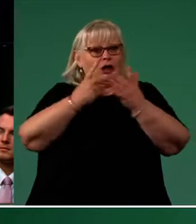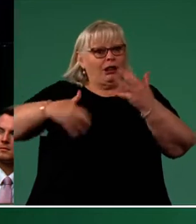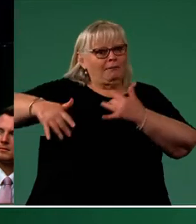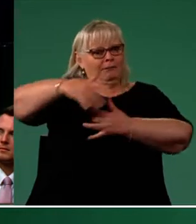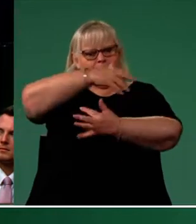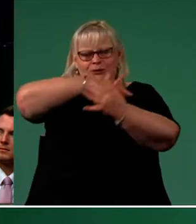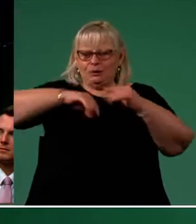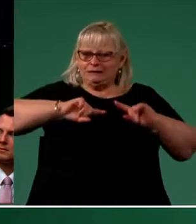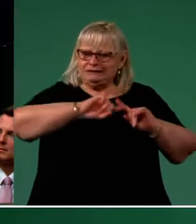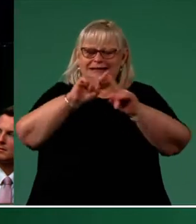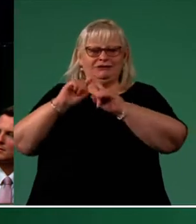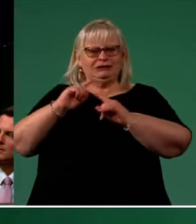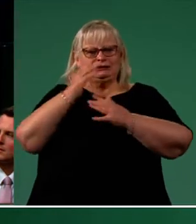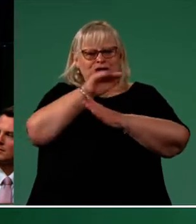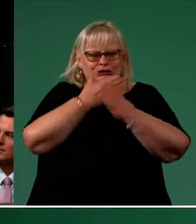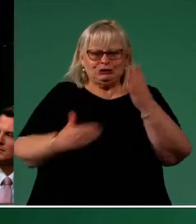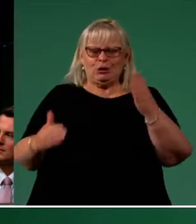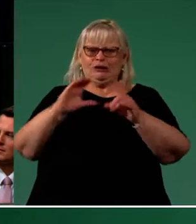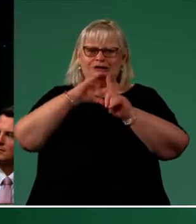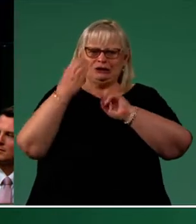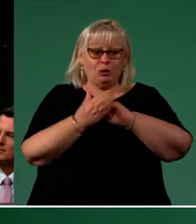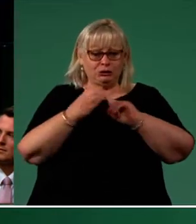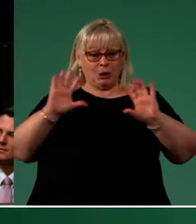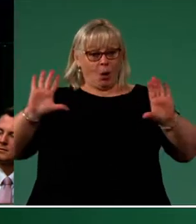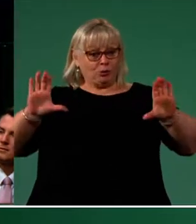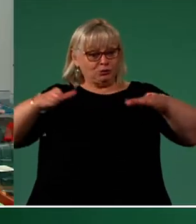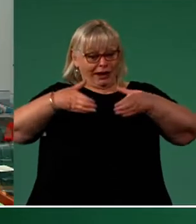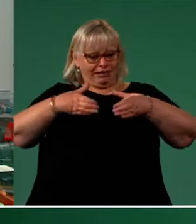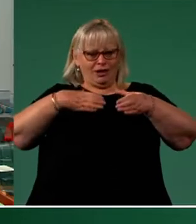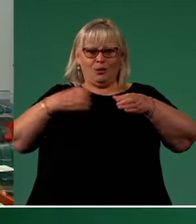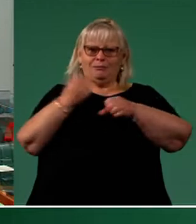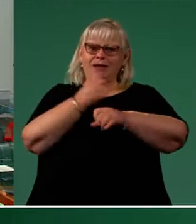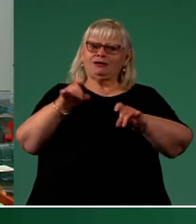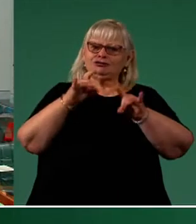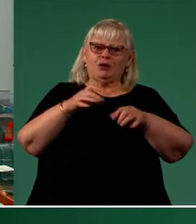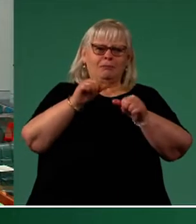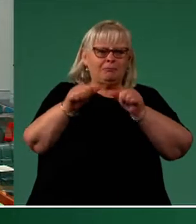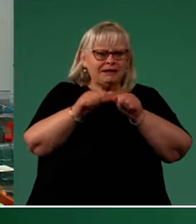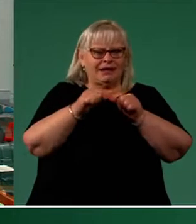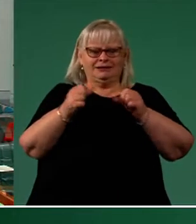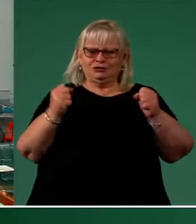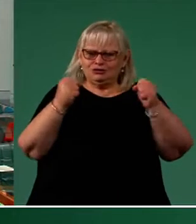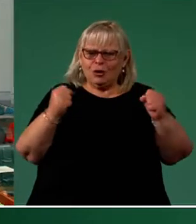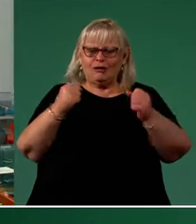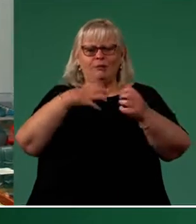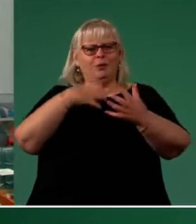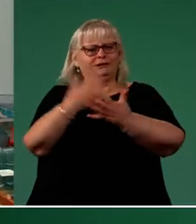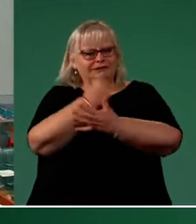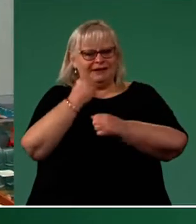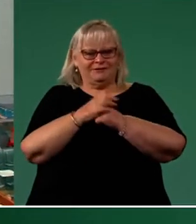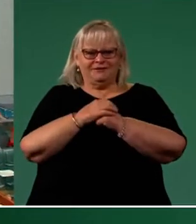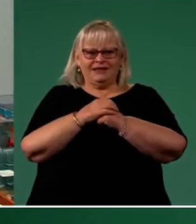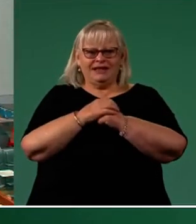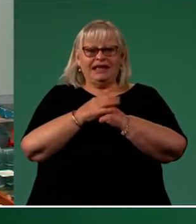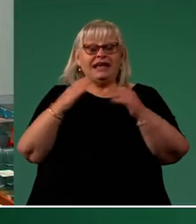stories, cultures and people who collectively want to make our nation better, stronger and safer. Bennelong is